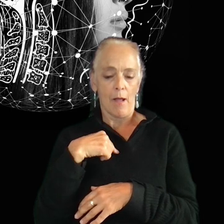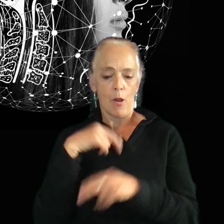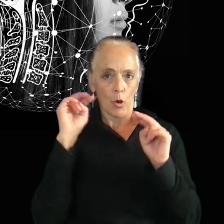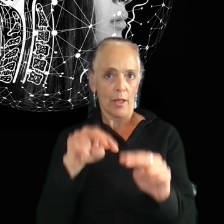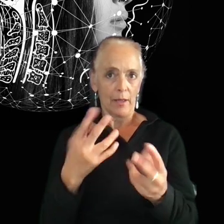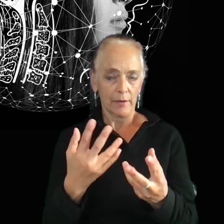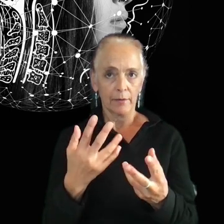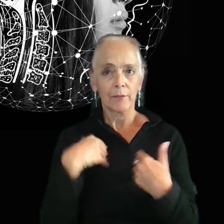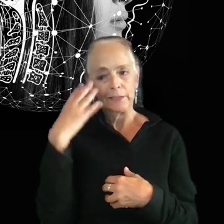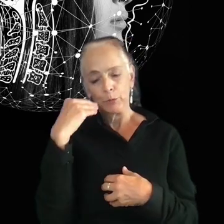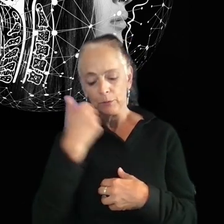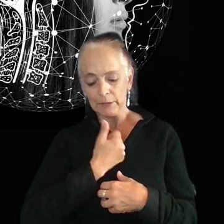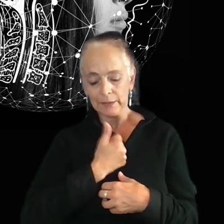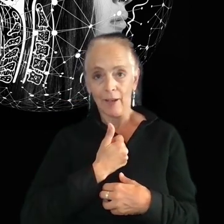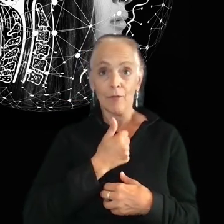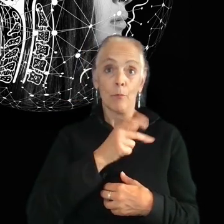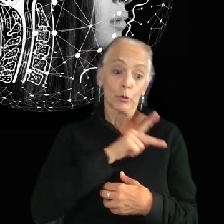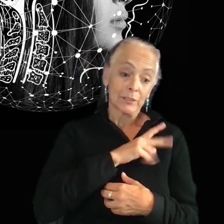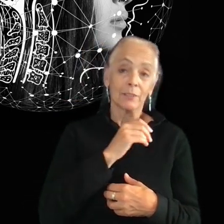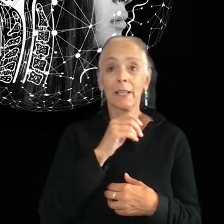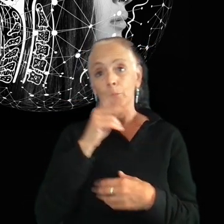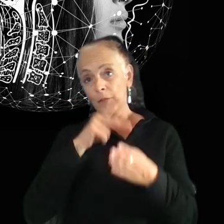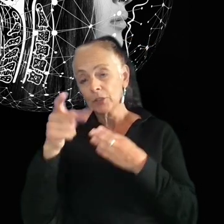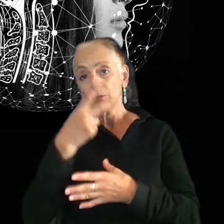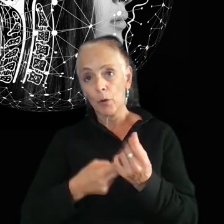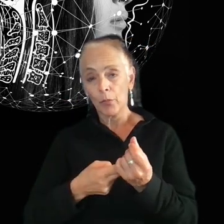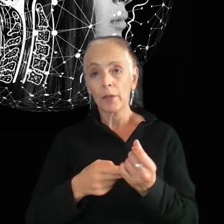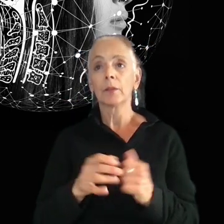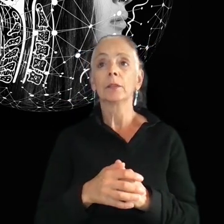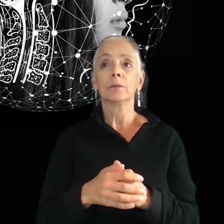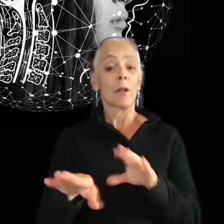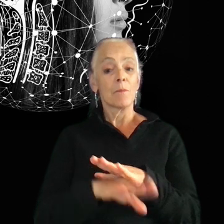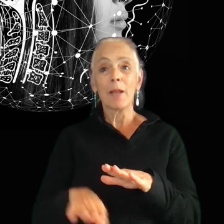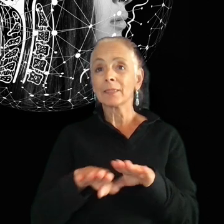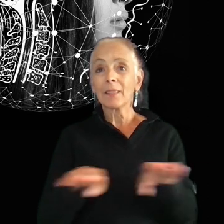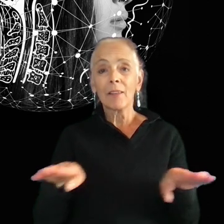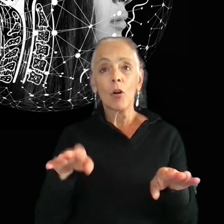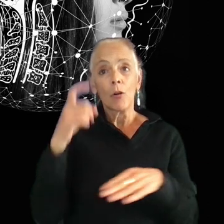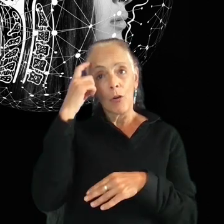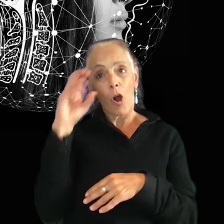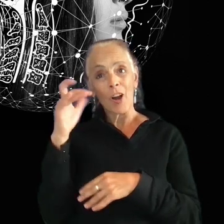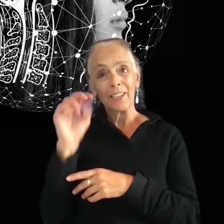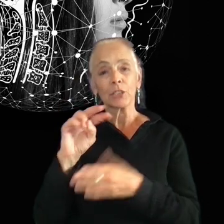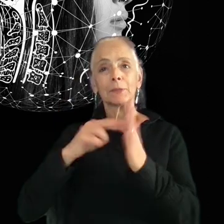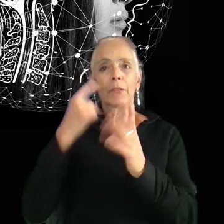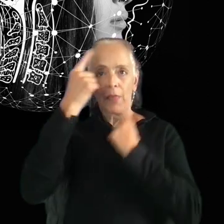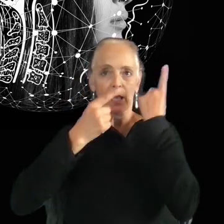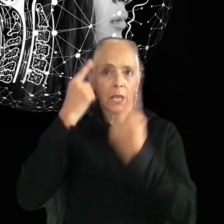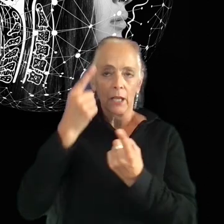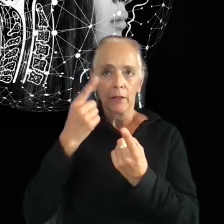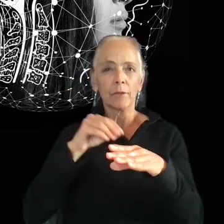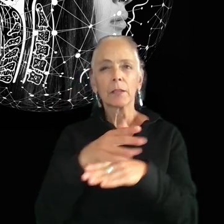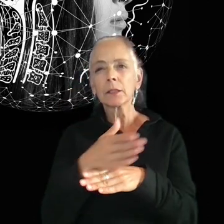at, I've got experience in it both personal and professional. At a very basic level, cognition refers to the process of thinking, so this